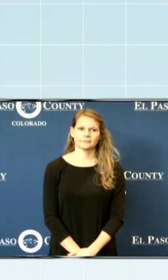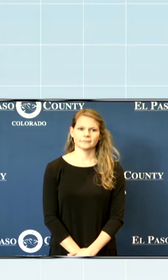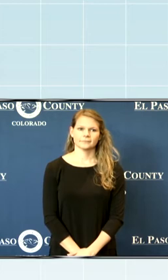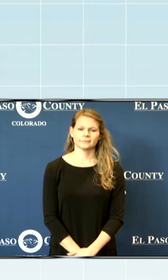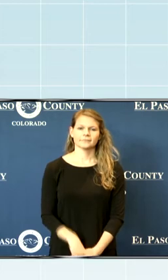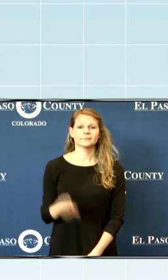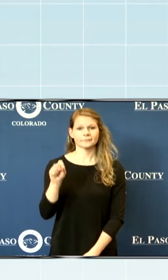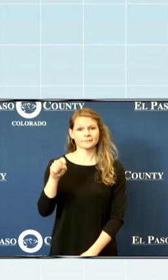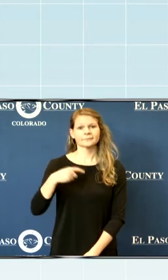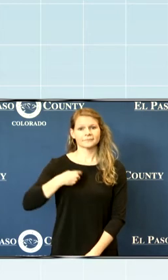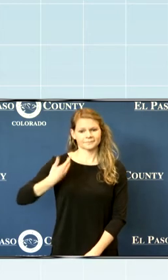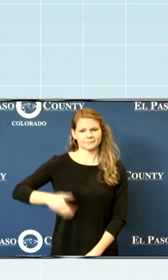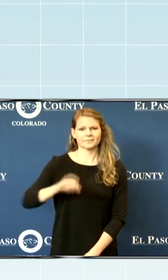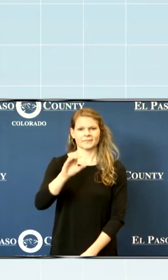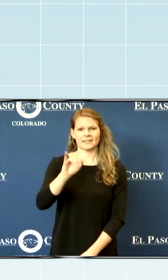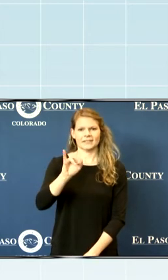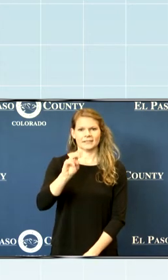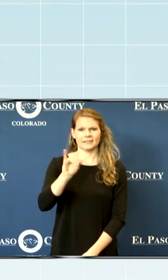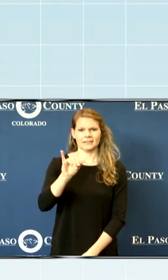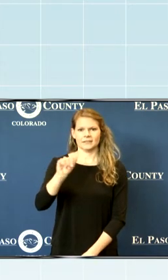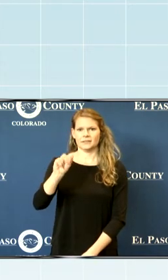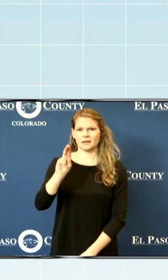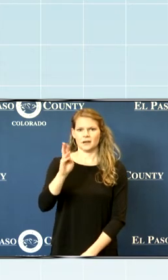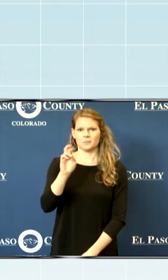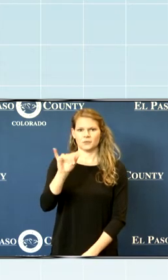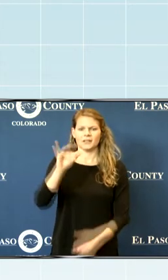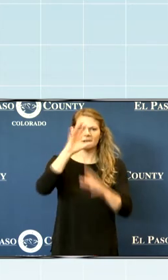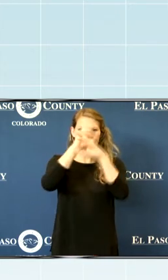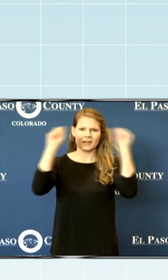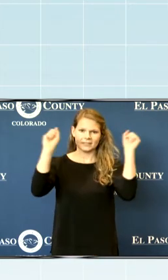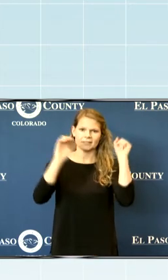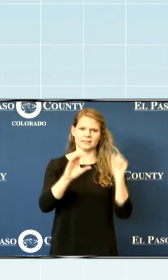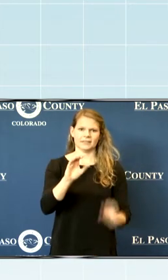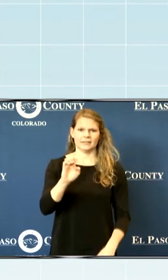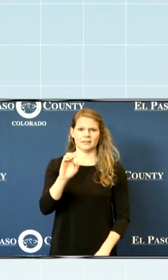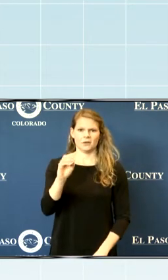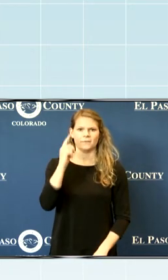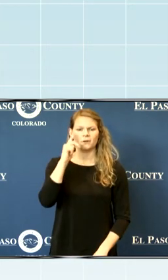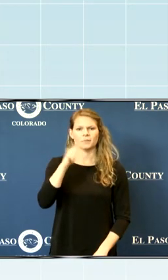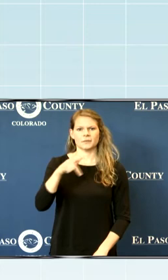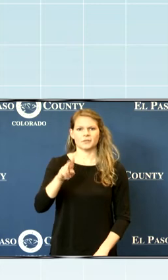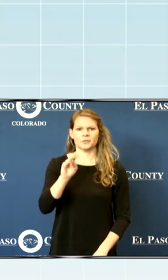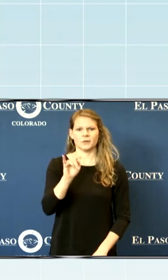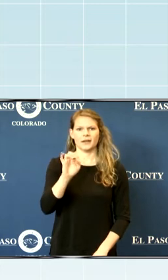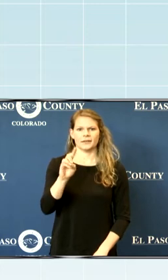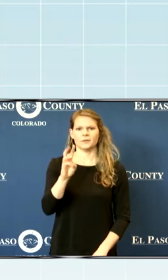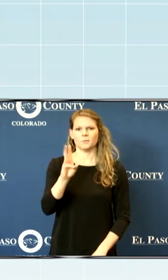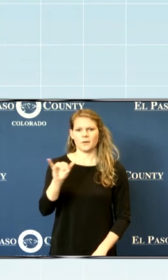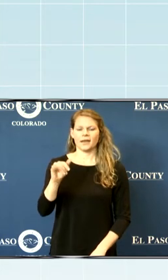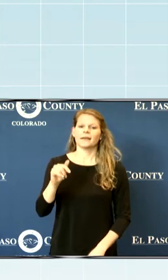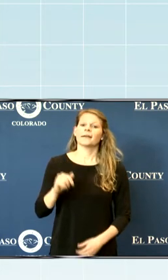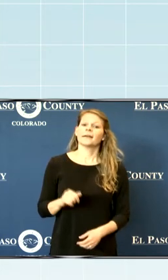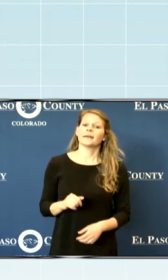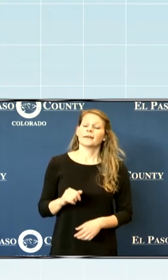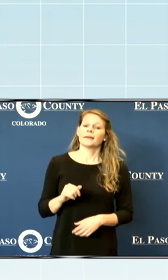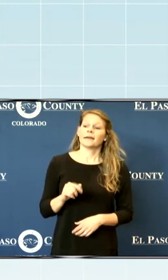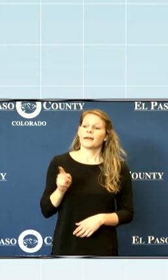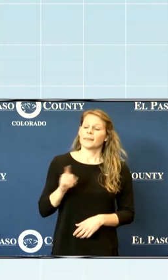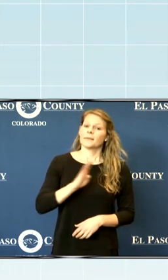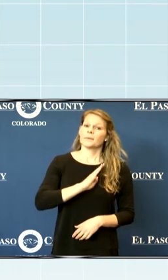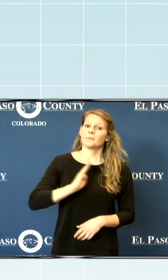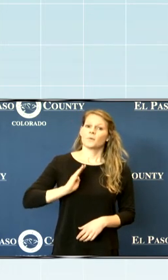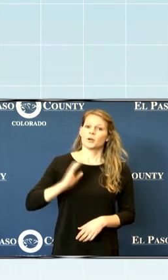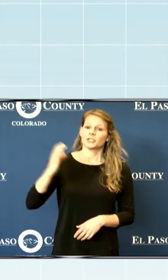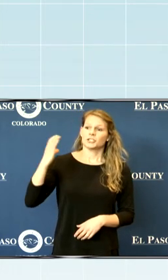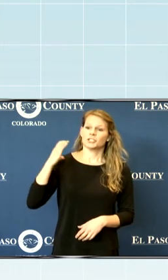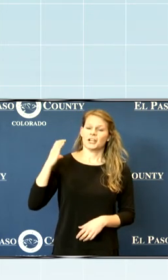Yes, am Cindy Aubrey, President and CEO of Pikes Peak United Way and I'm joined today by our Board Chair Laura